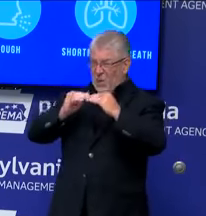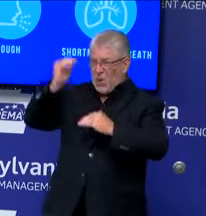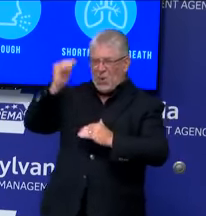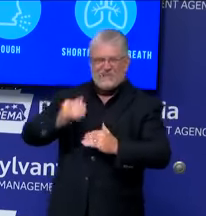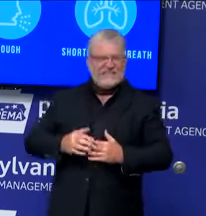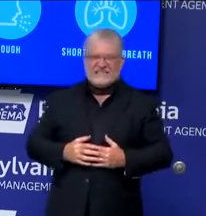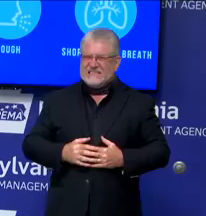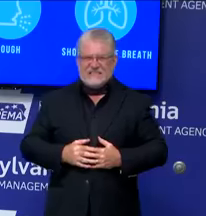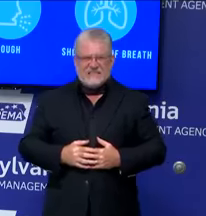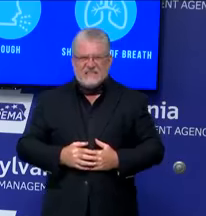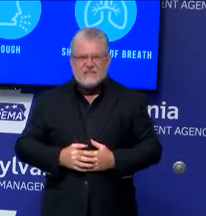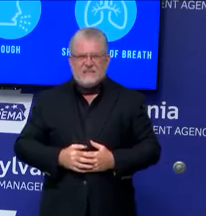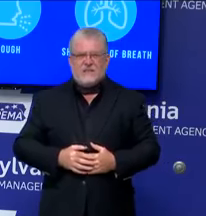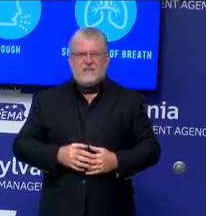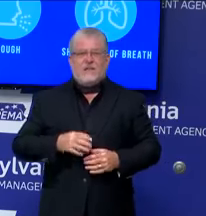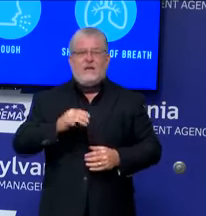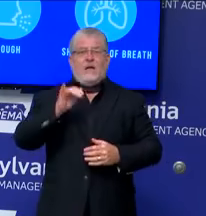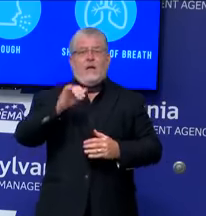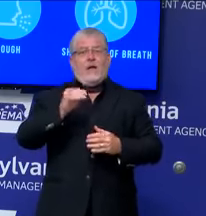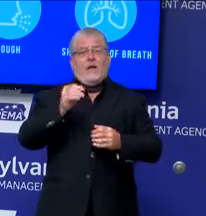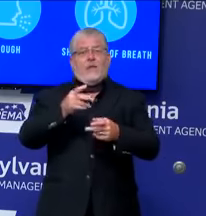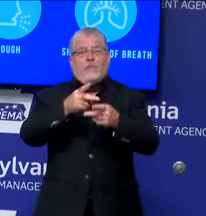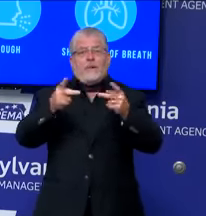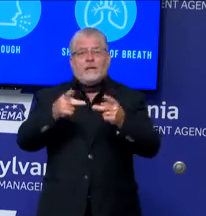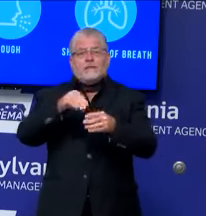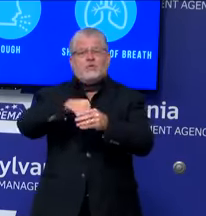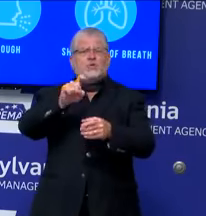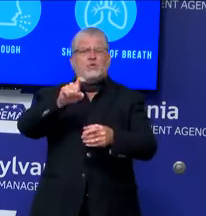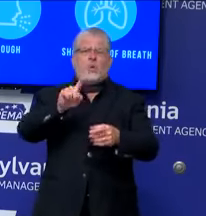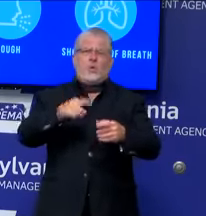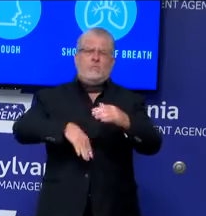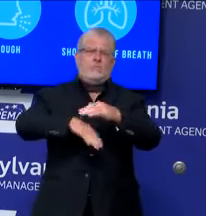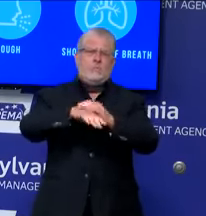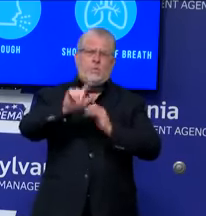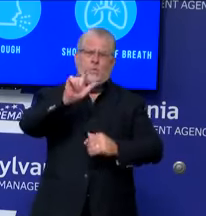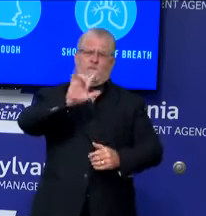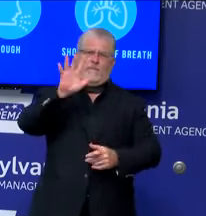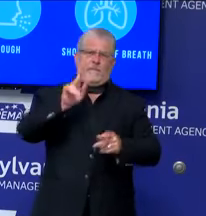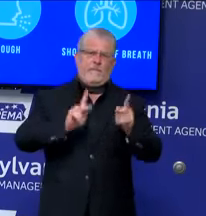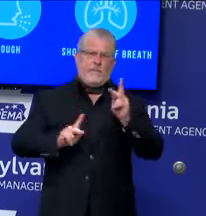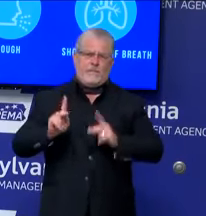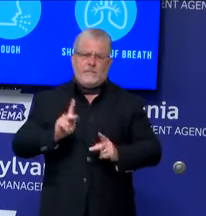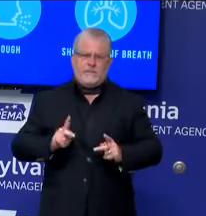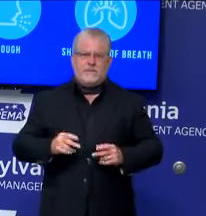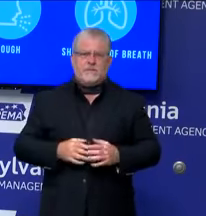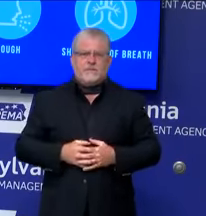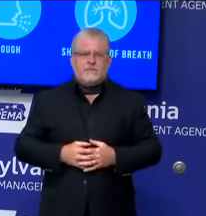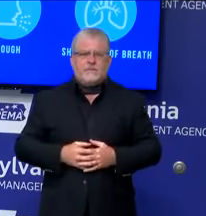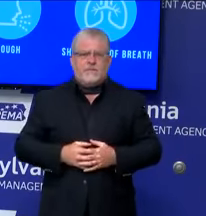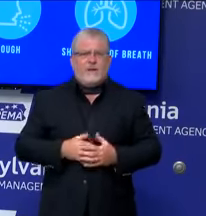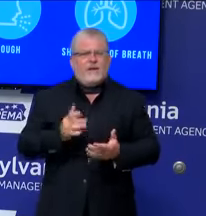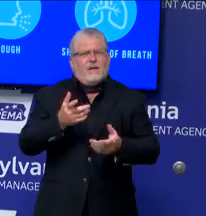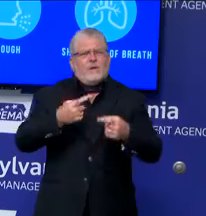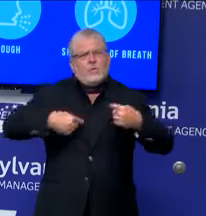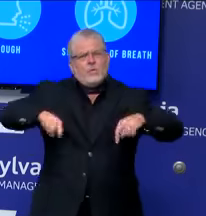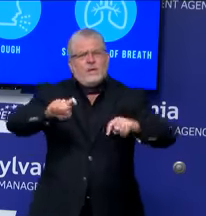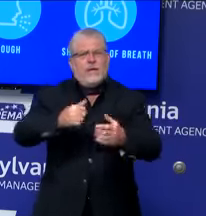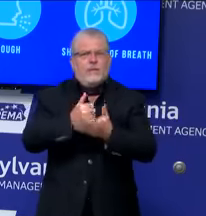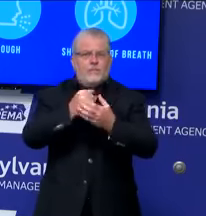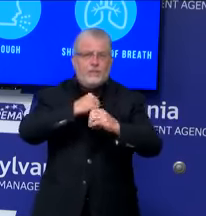of indoor facilities. Help protect each other and help protect our communities.